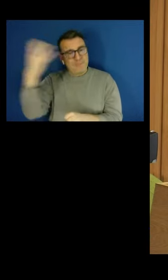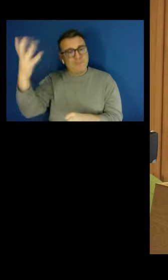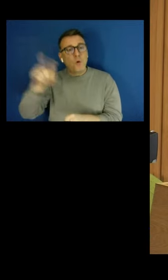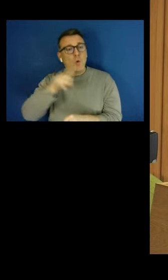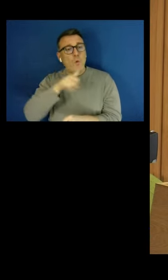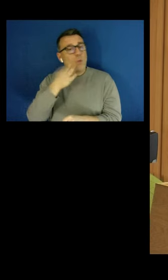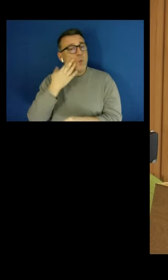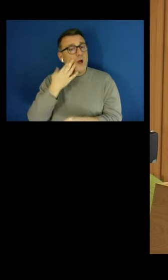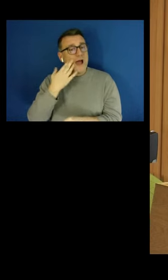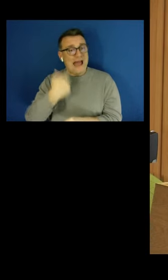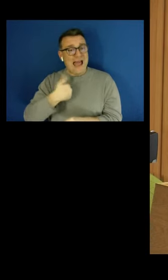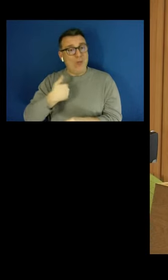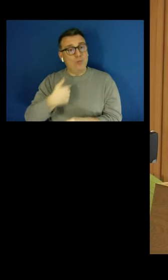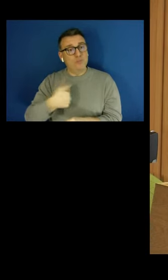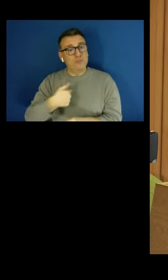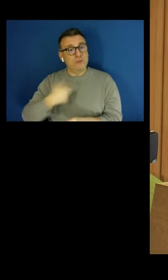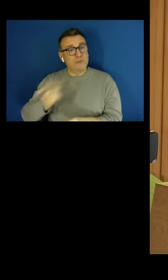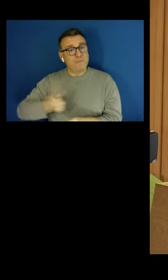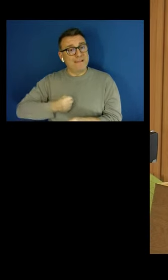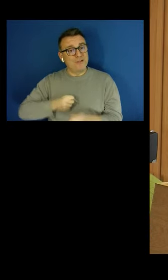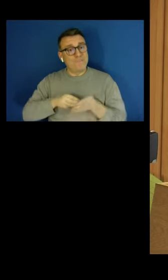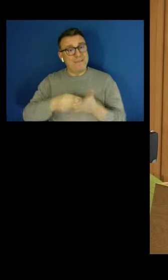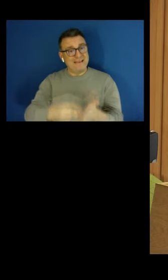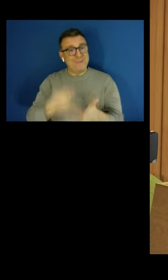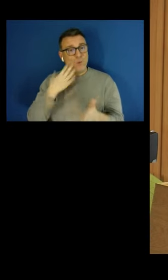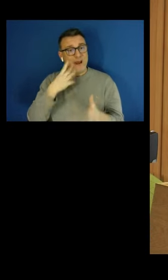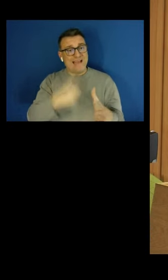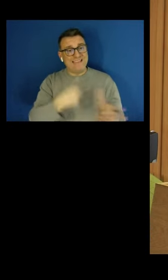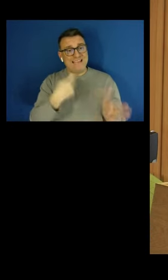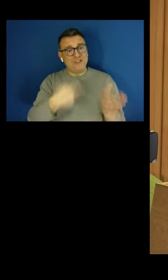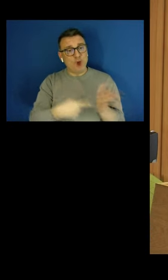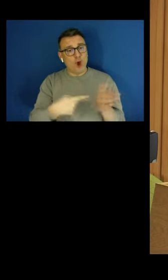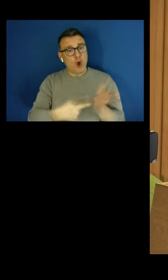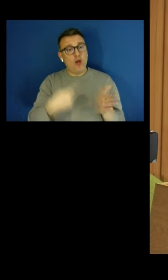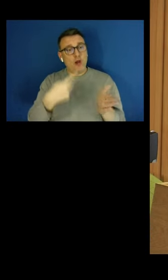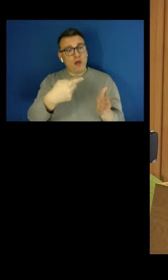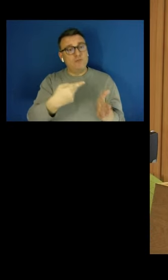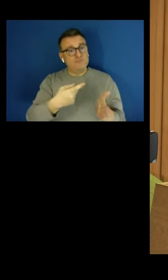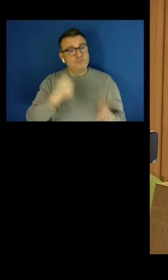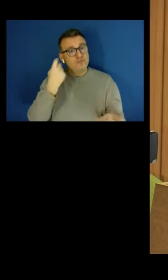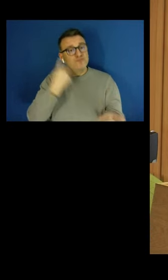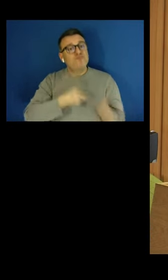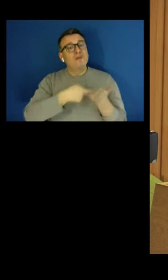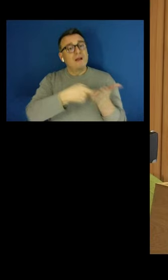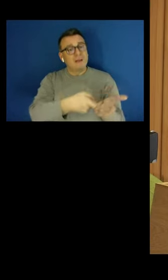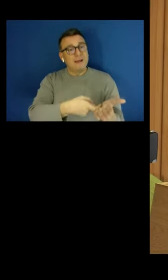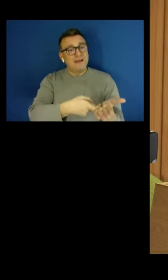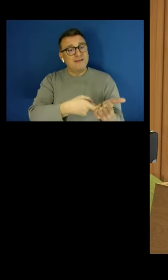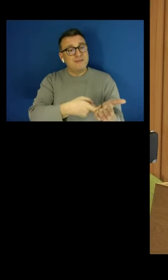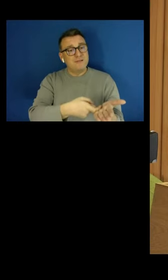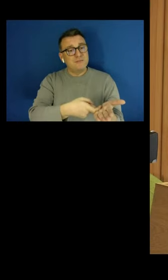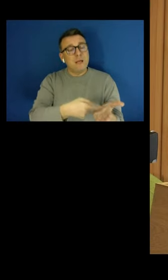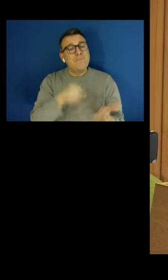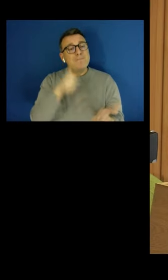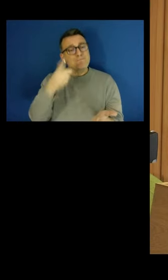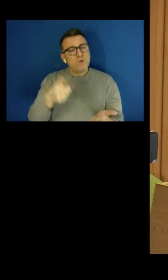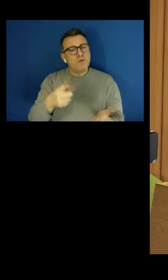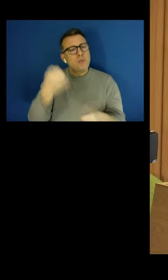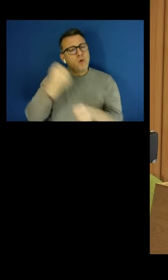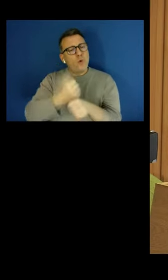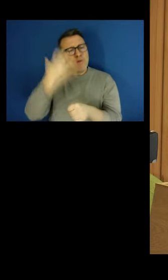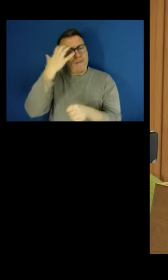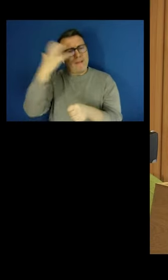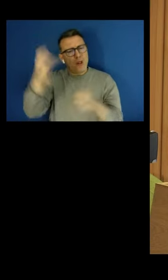it in 2006. But it was legislated for by the coalition and implemented by the